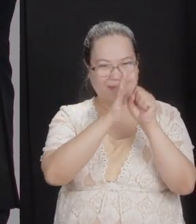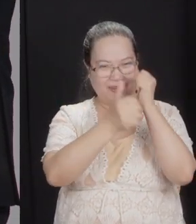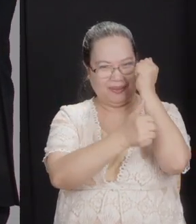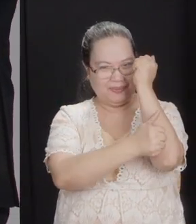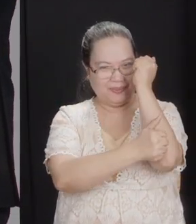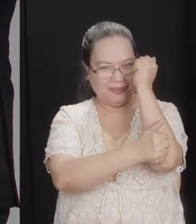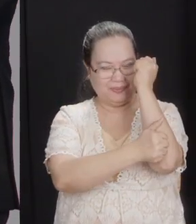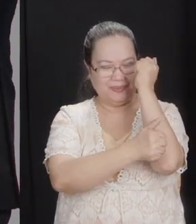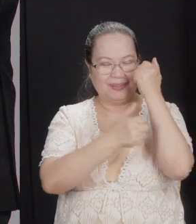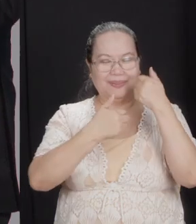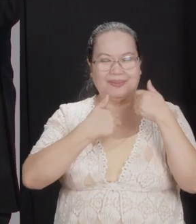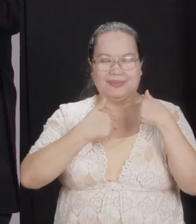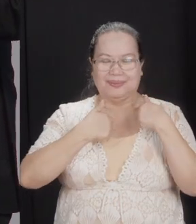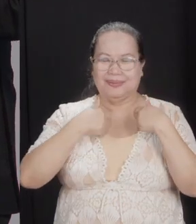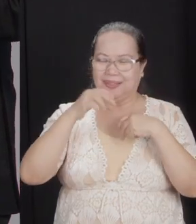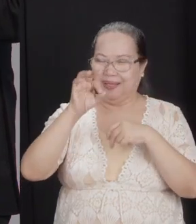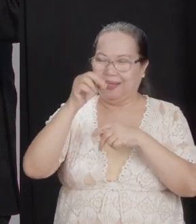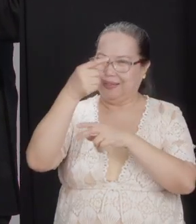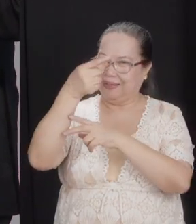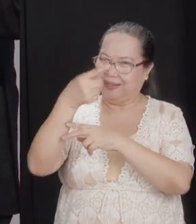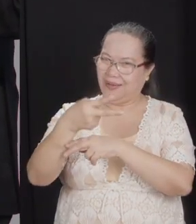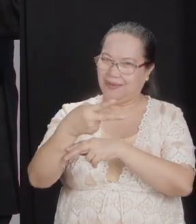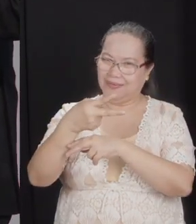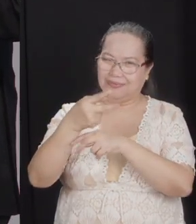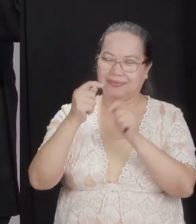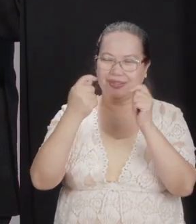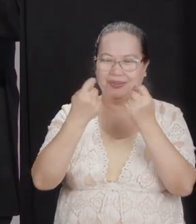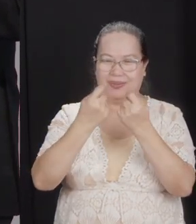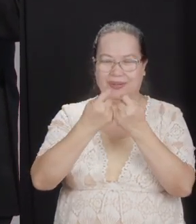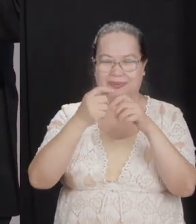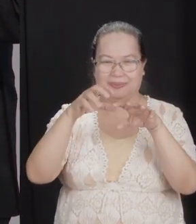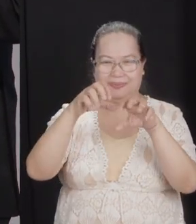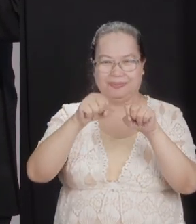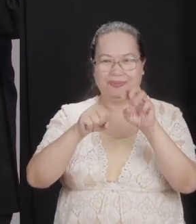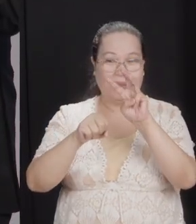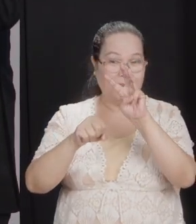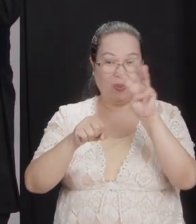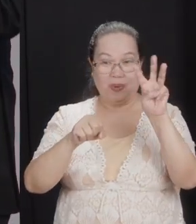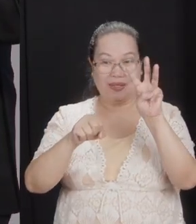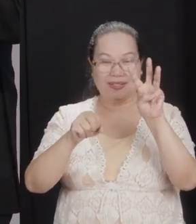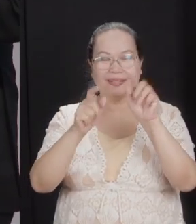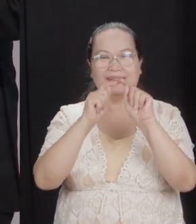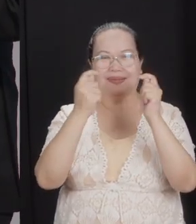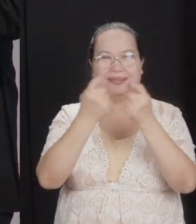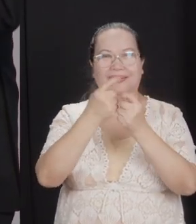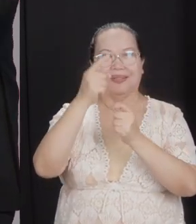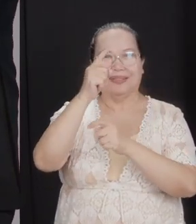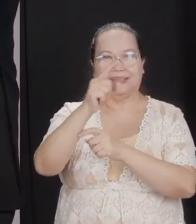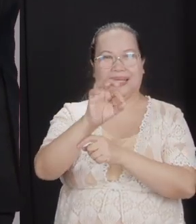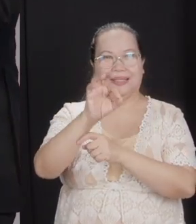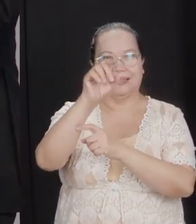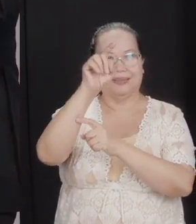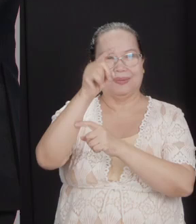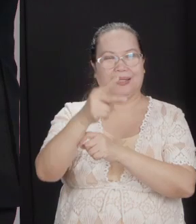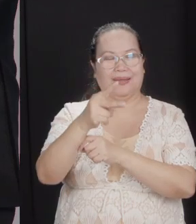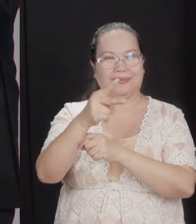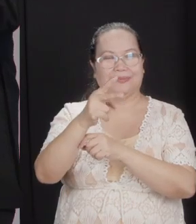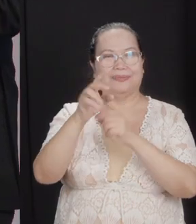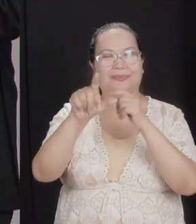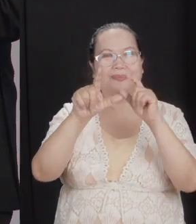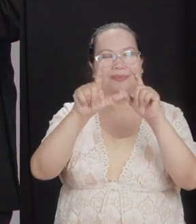in which nine and a half tribes occupy. We call these the western tribes. Nine and a half tribes, if you count Levi,